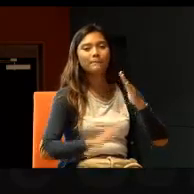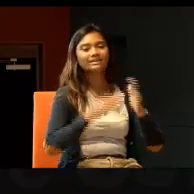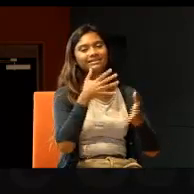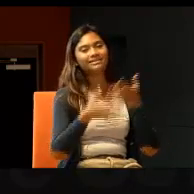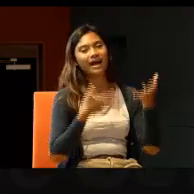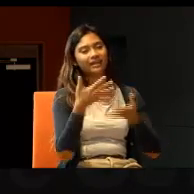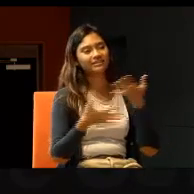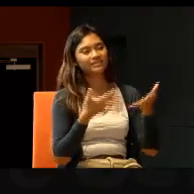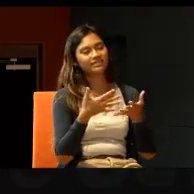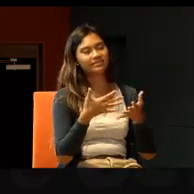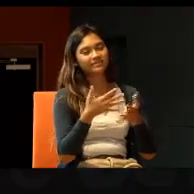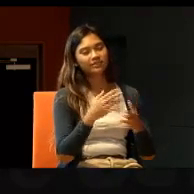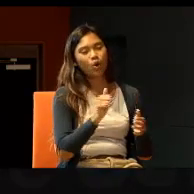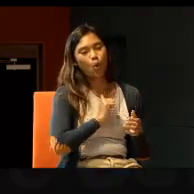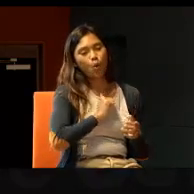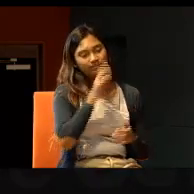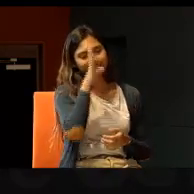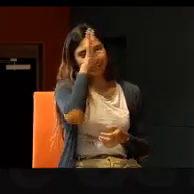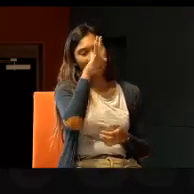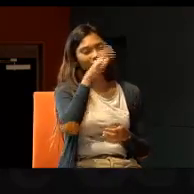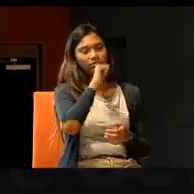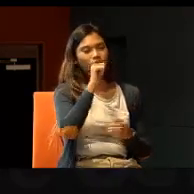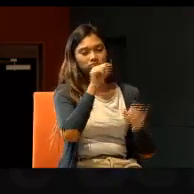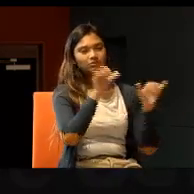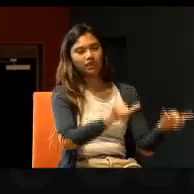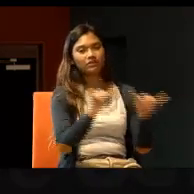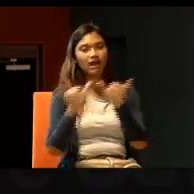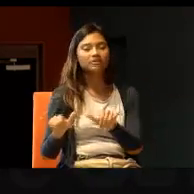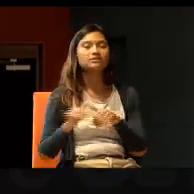cut my next job, not standardized. So, when they want to,